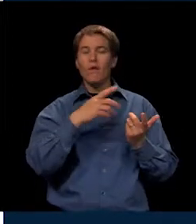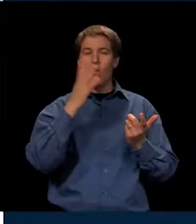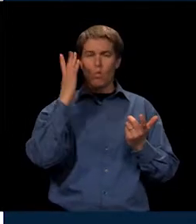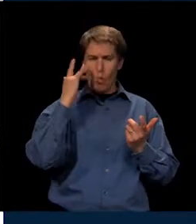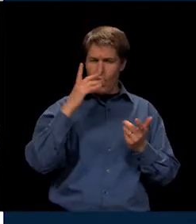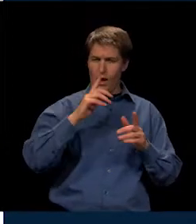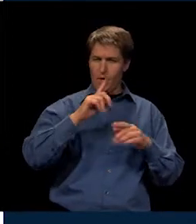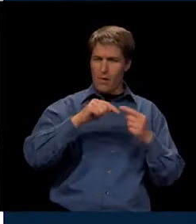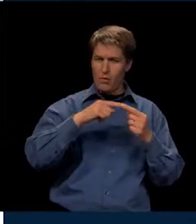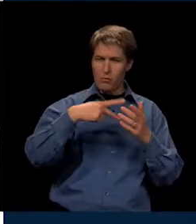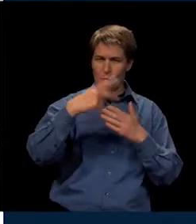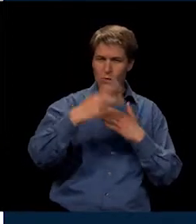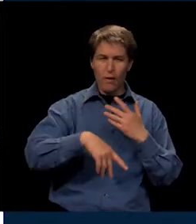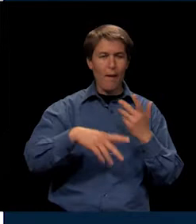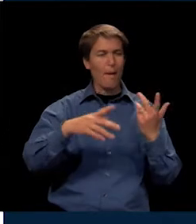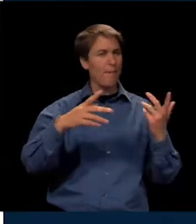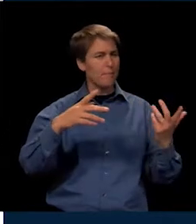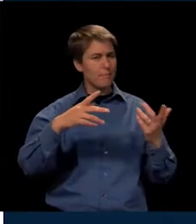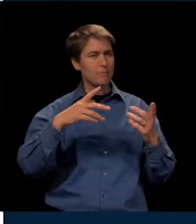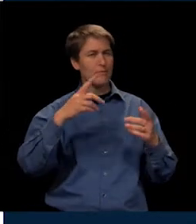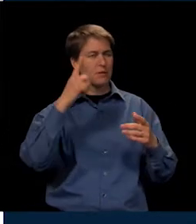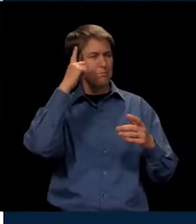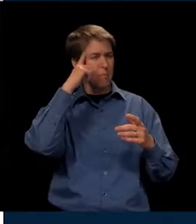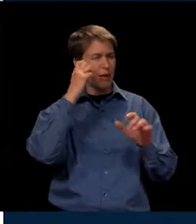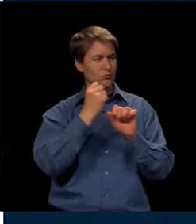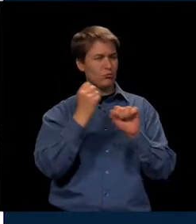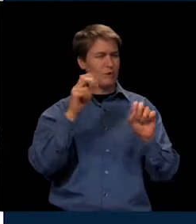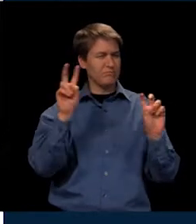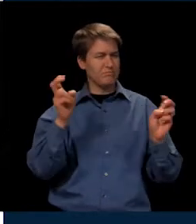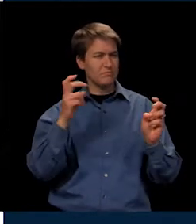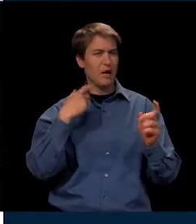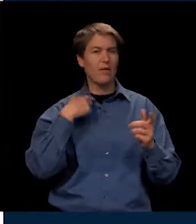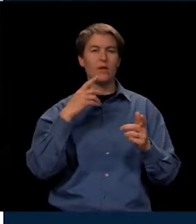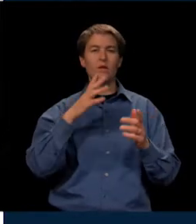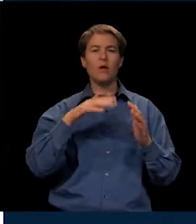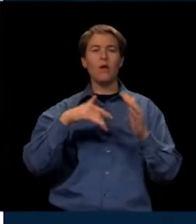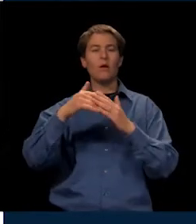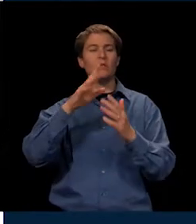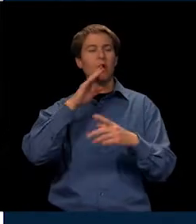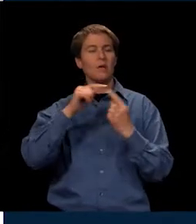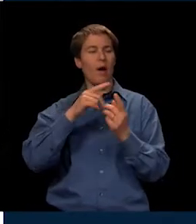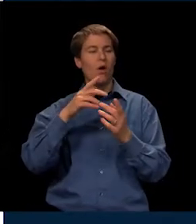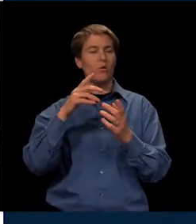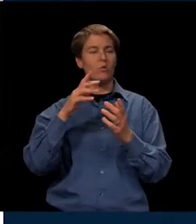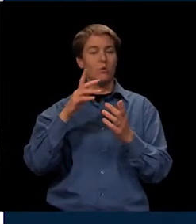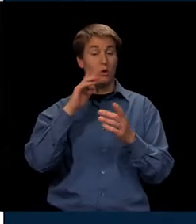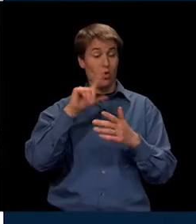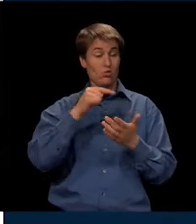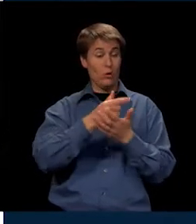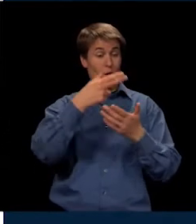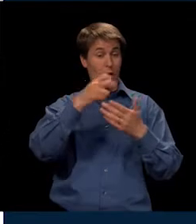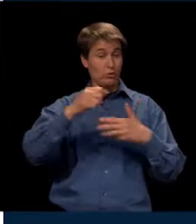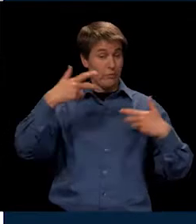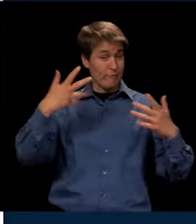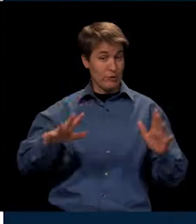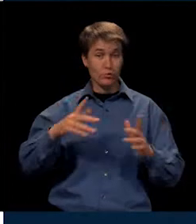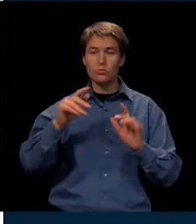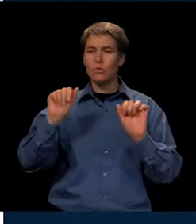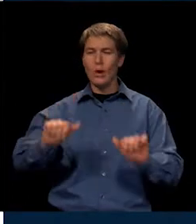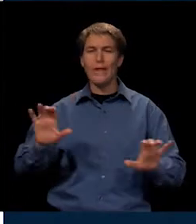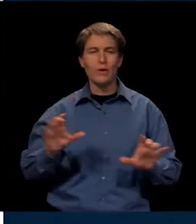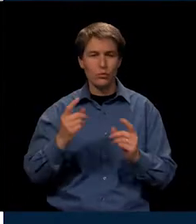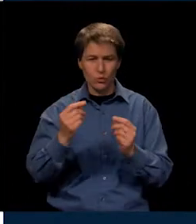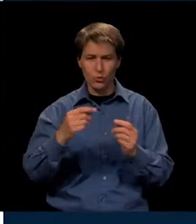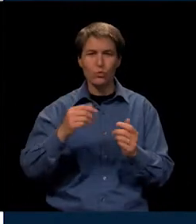a little bit of a mind stretch, and all the way up to post-secondary opportunities and experiences. Let me walk you through just a few of those